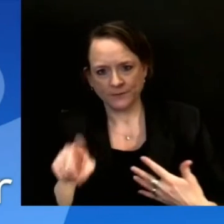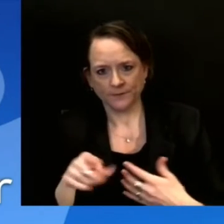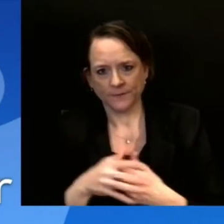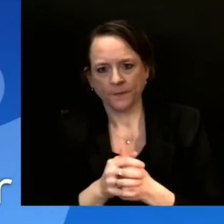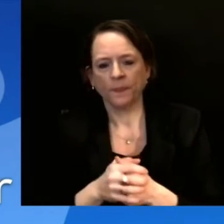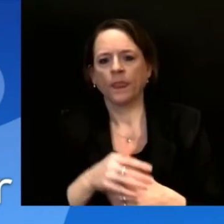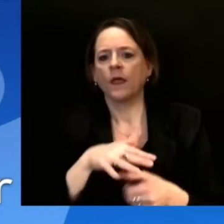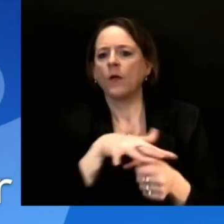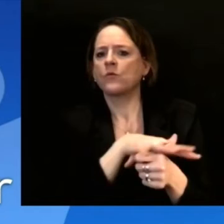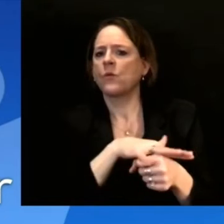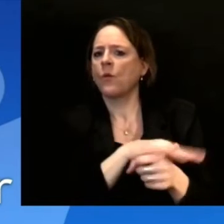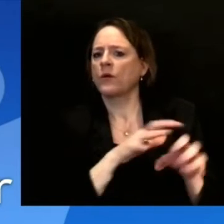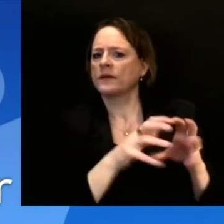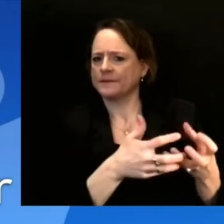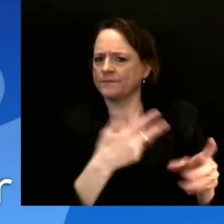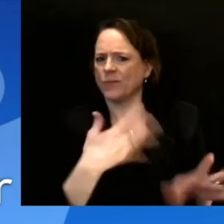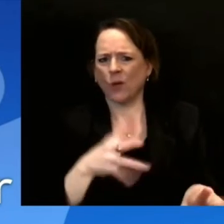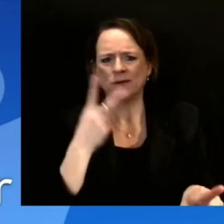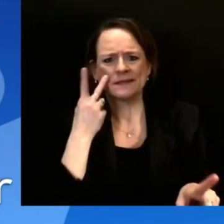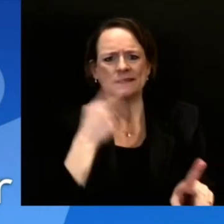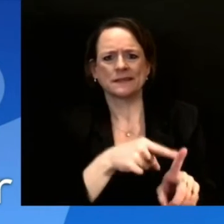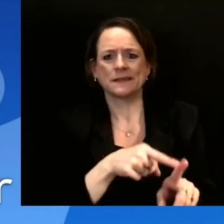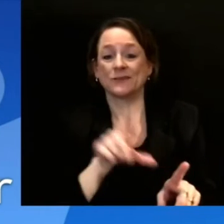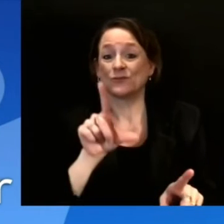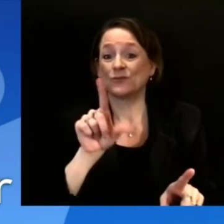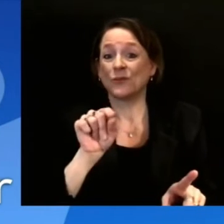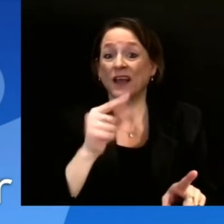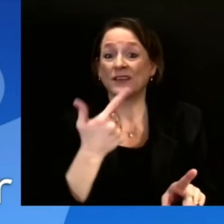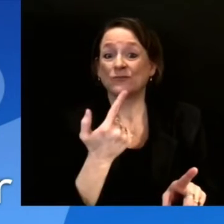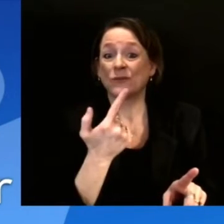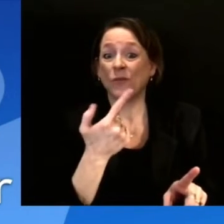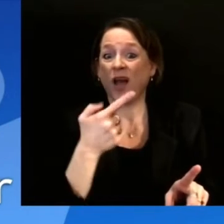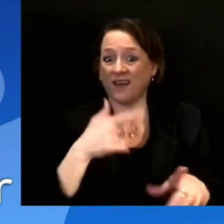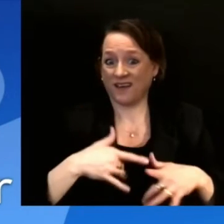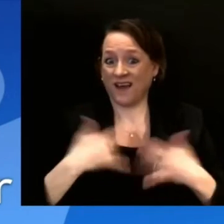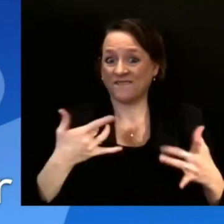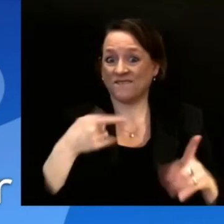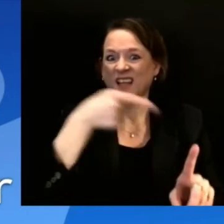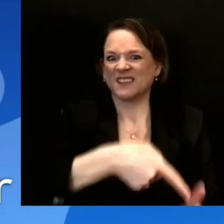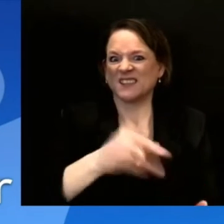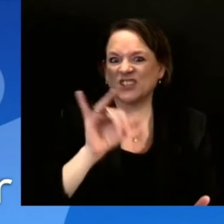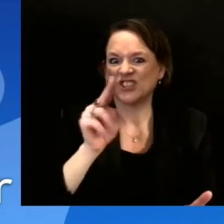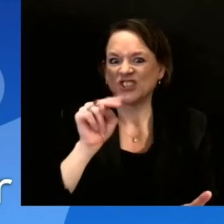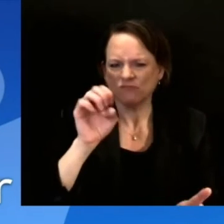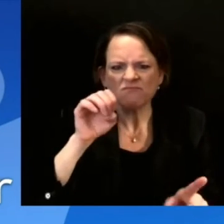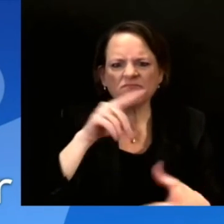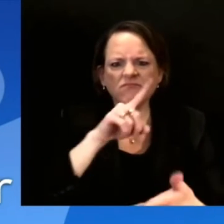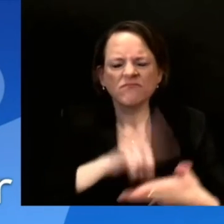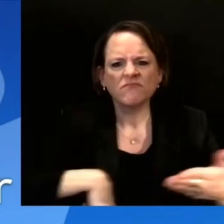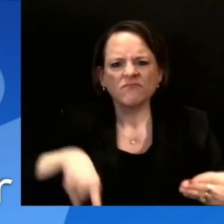that's what we're going to see continuing to happen as we get later and later into the year, despite the vaccine rollout?